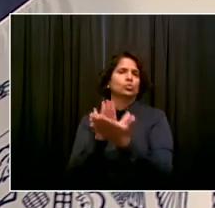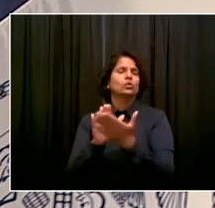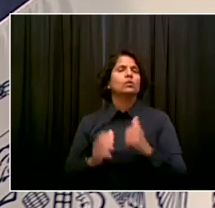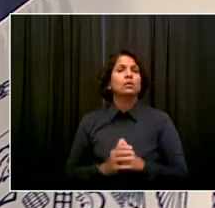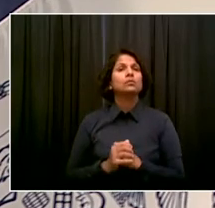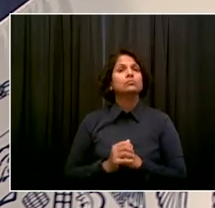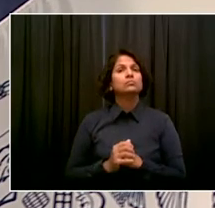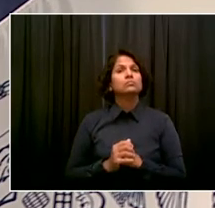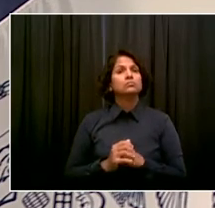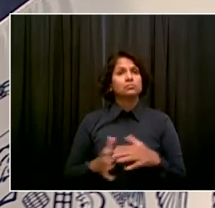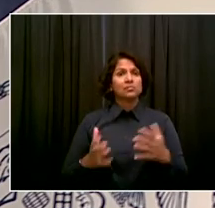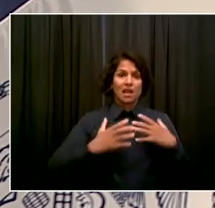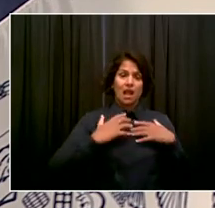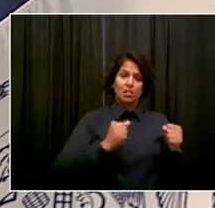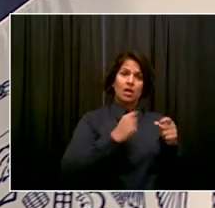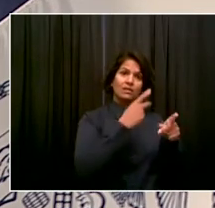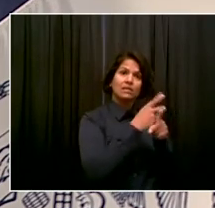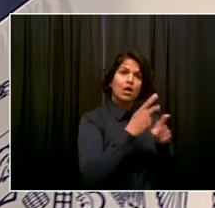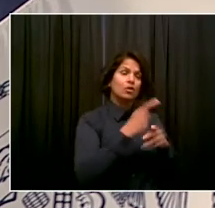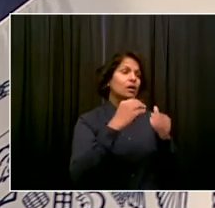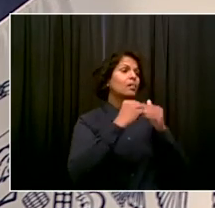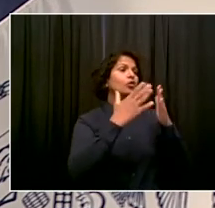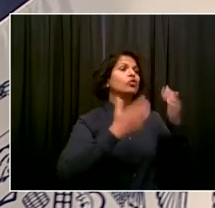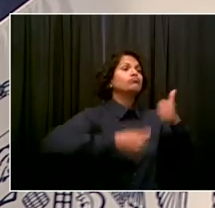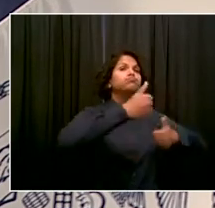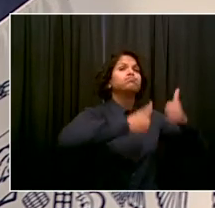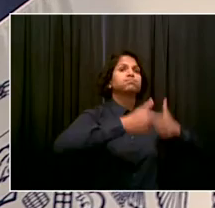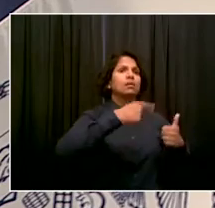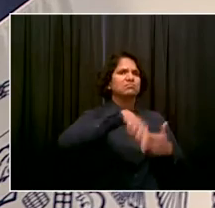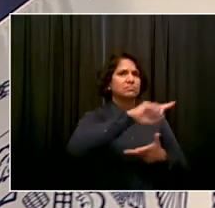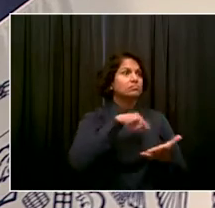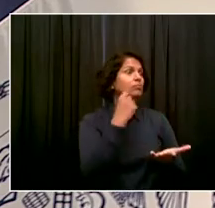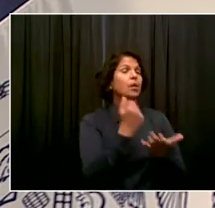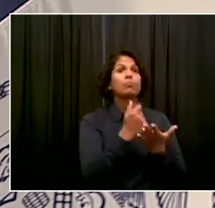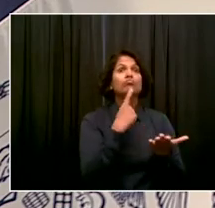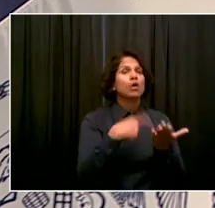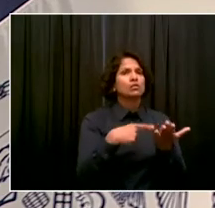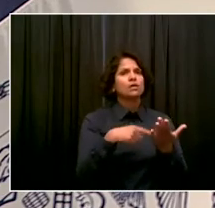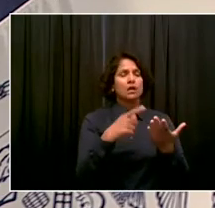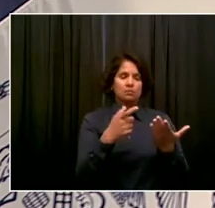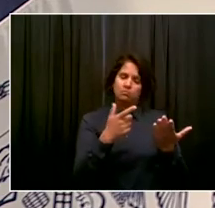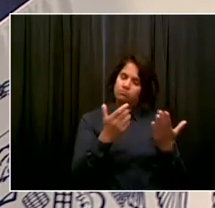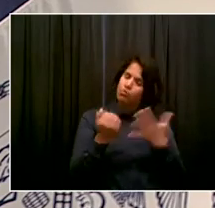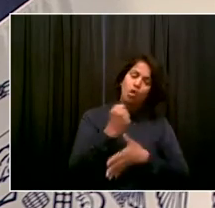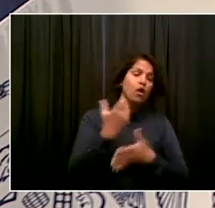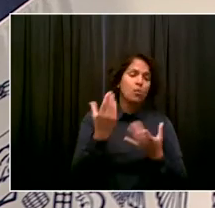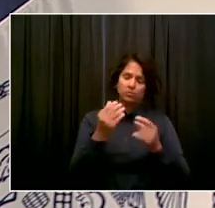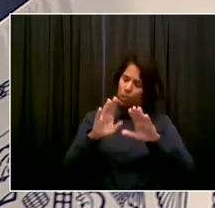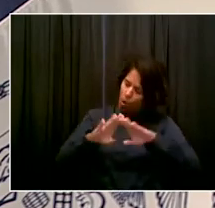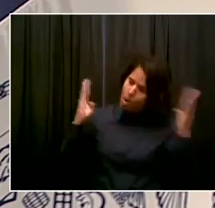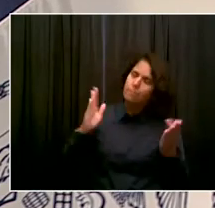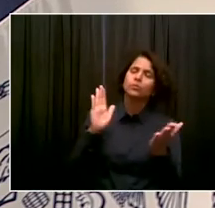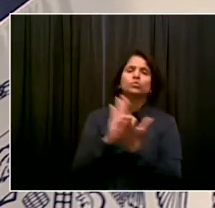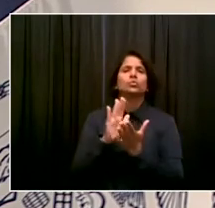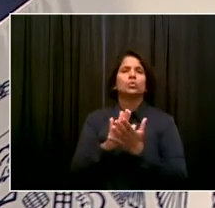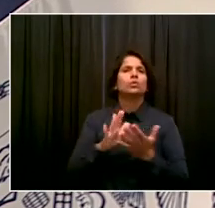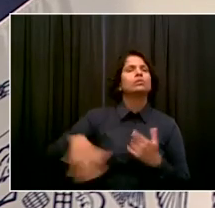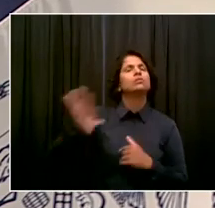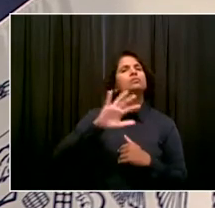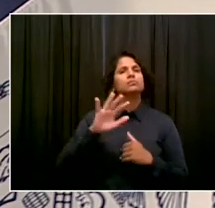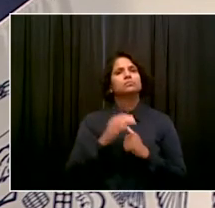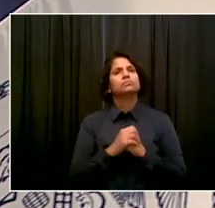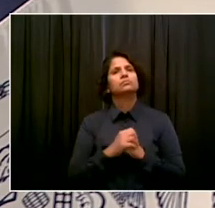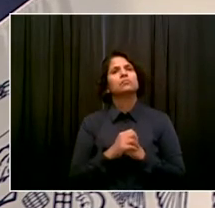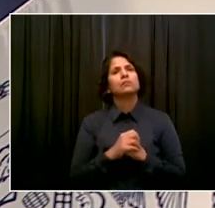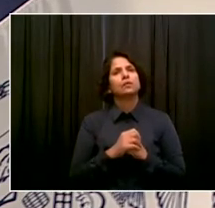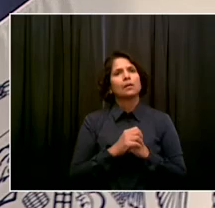Now, Juan Manuel, let's get the facts. We had a gold standard of health and safety measures that